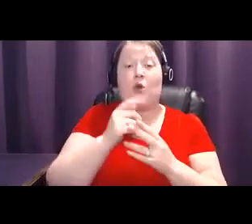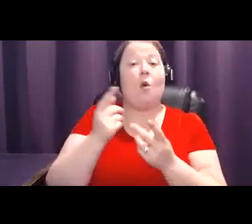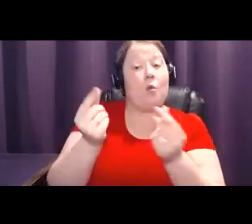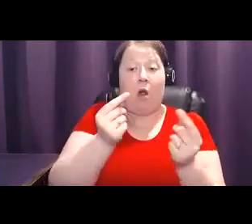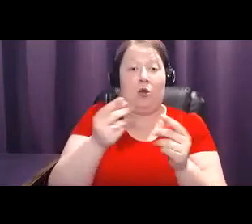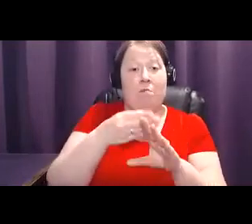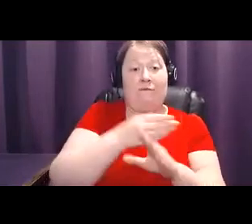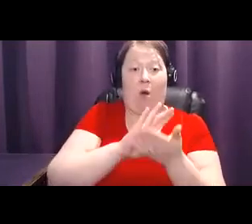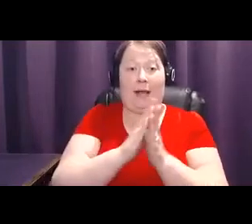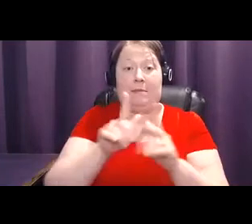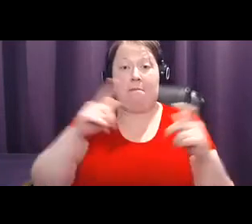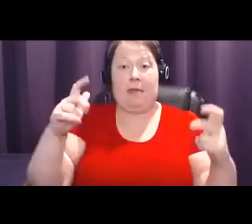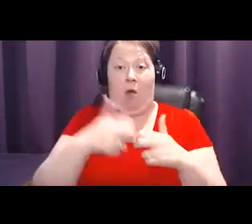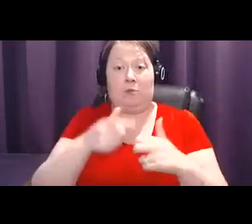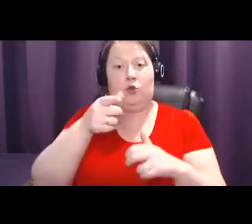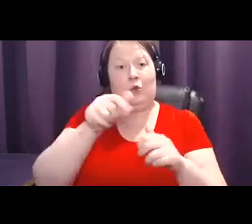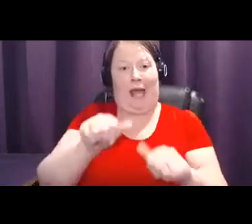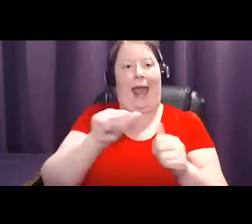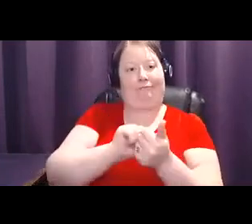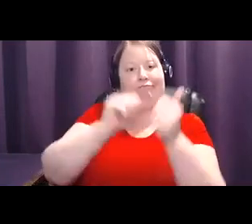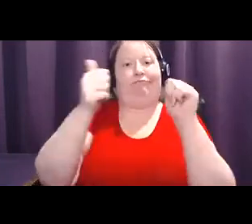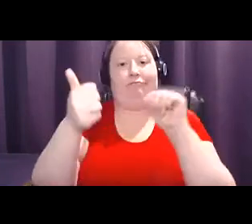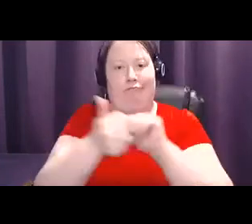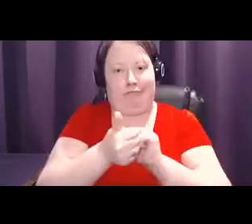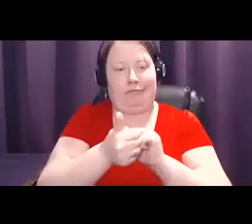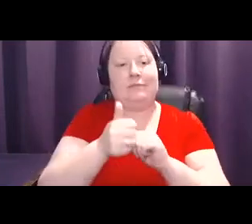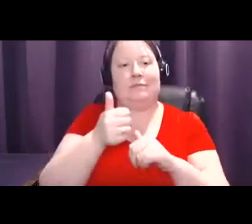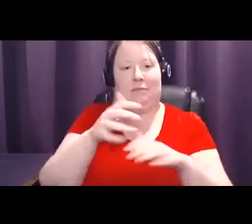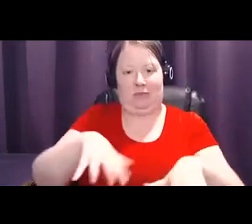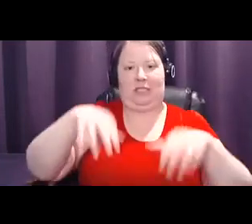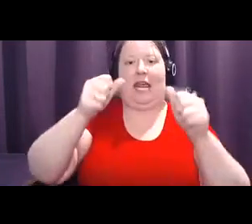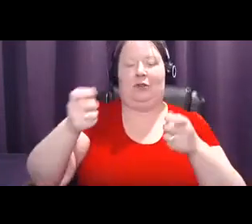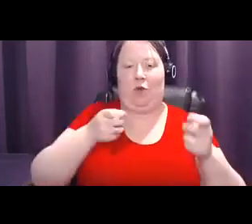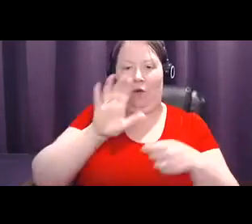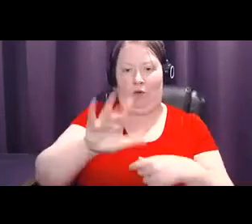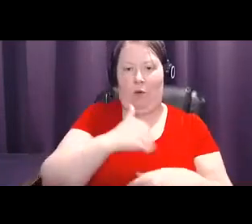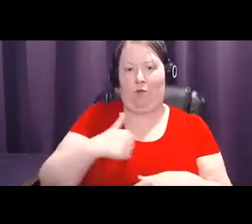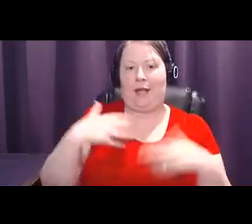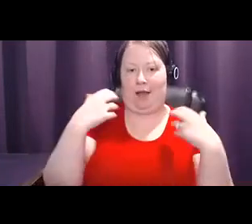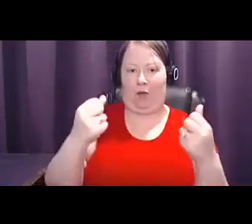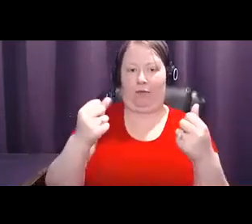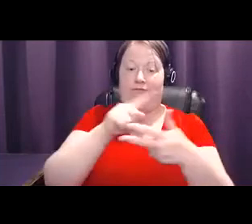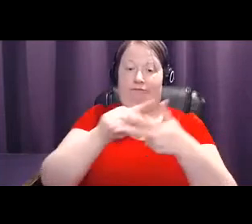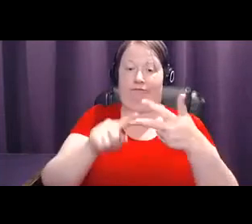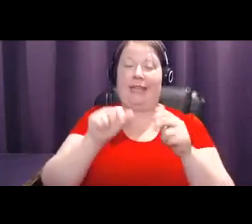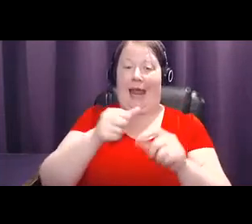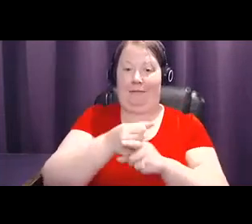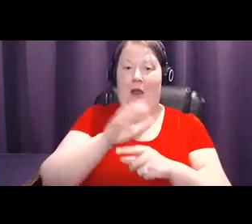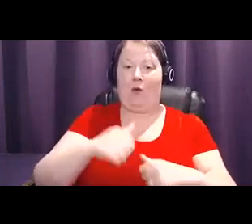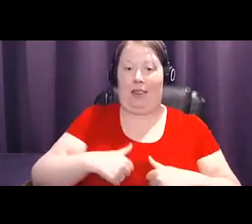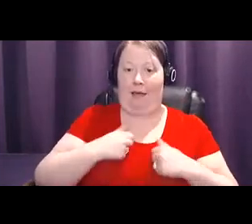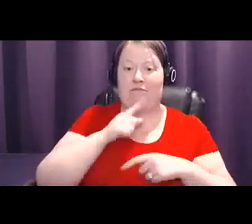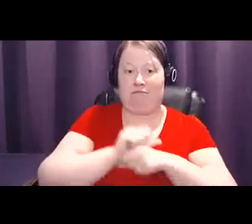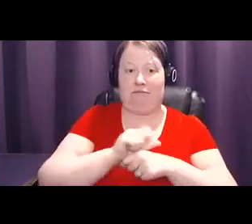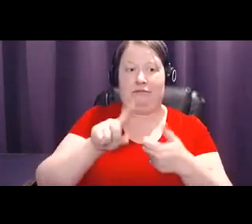tide and take control of your breast health. Here are three things that could change your life. Really. Number one. Monthly breast